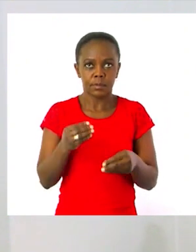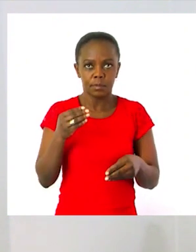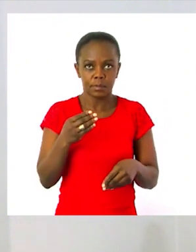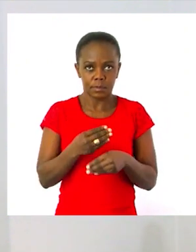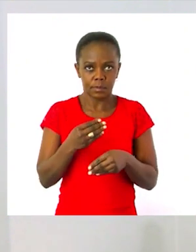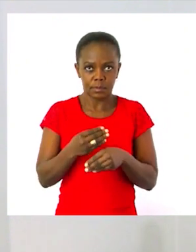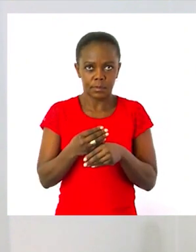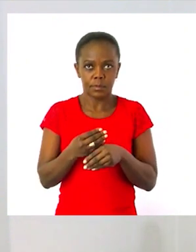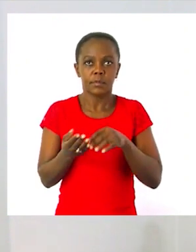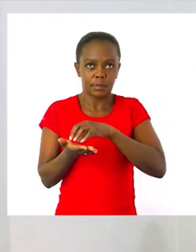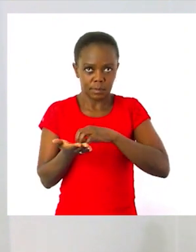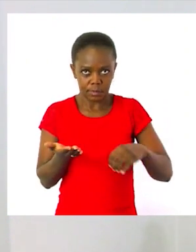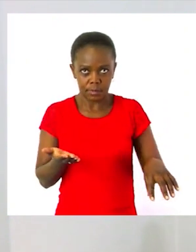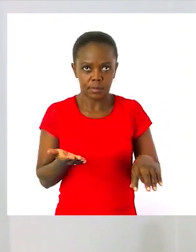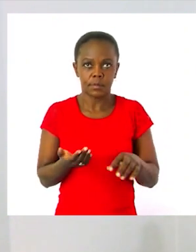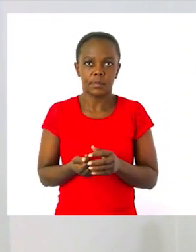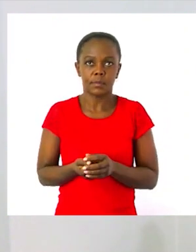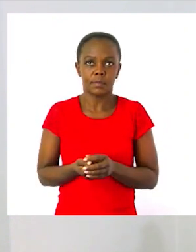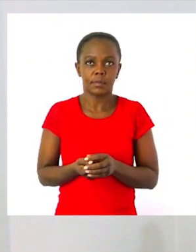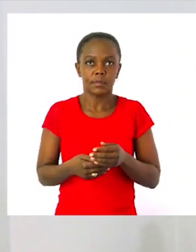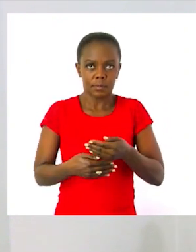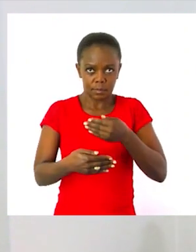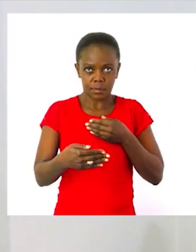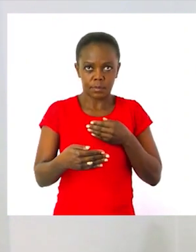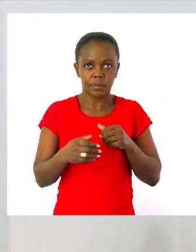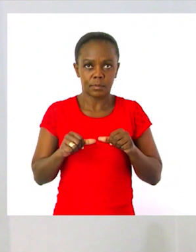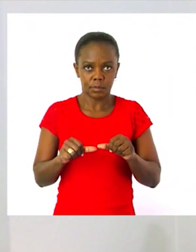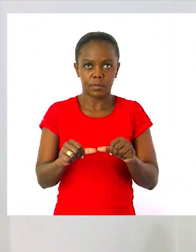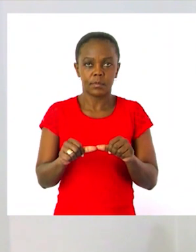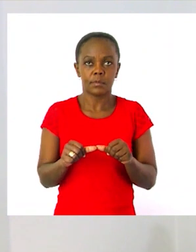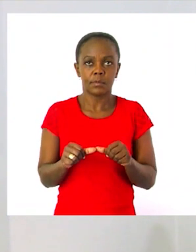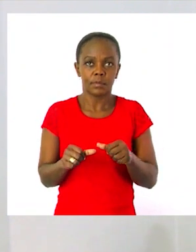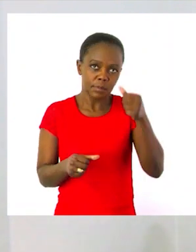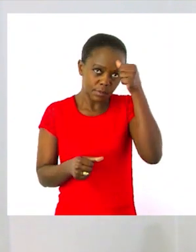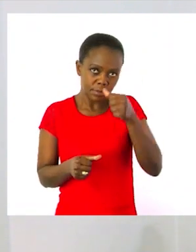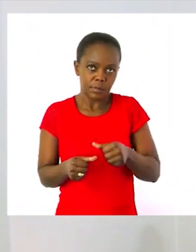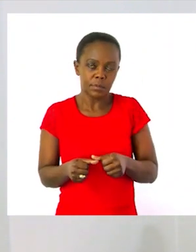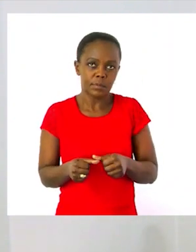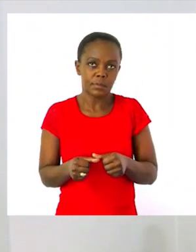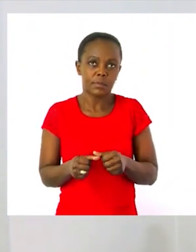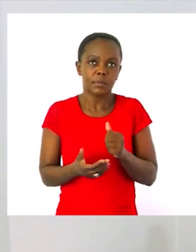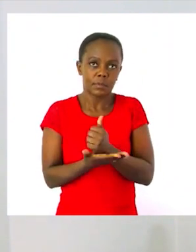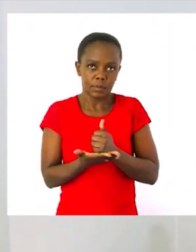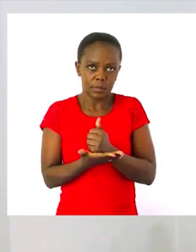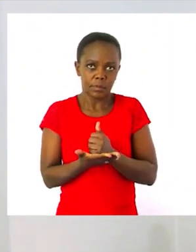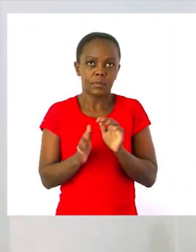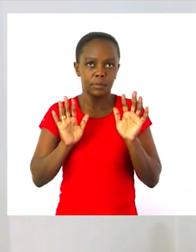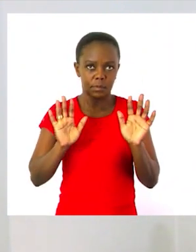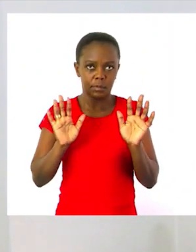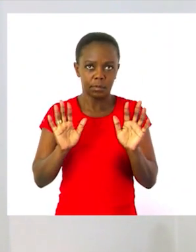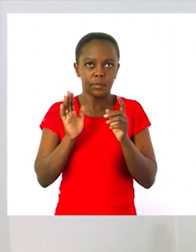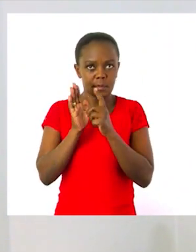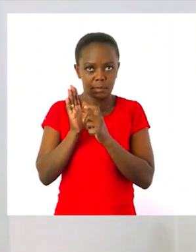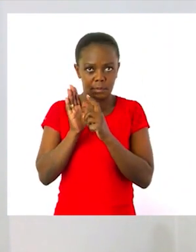and subtraction. Before we begin our lesson today, remember to always sanitize. Let's sanitize together.